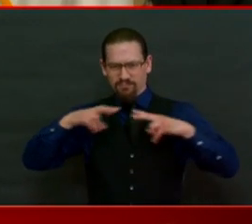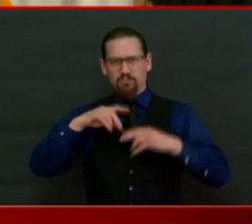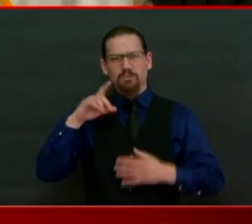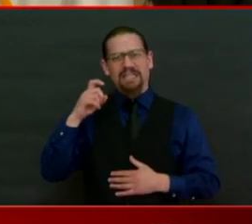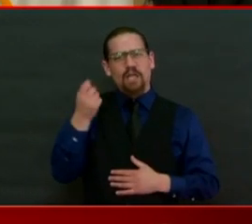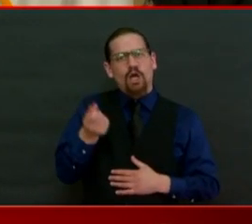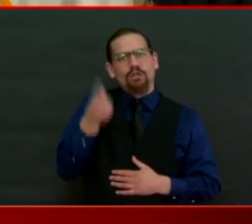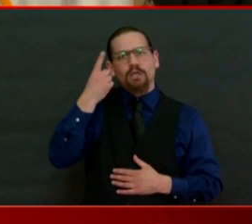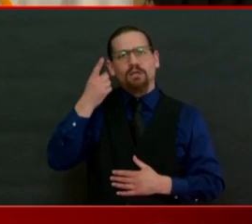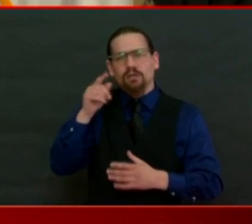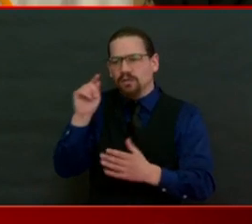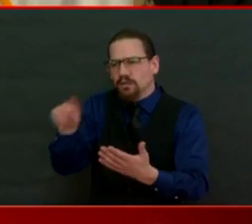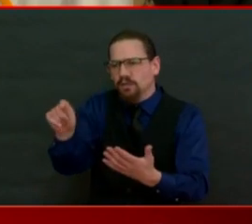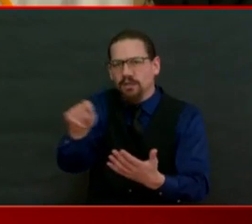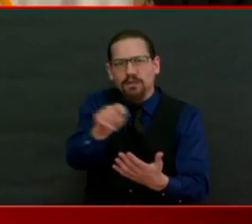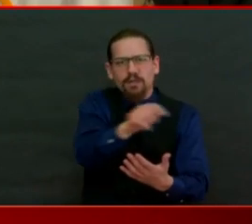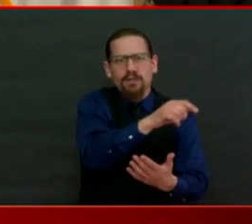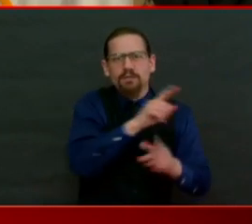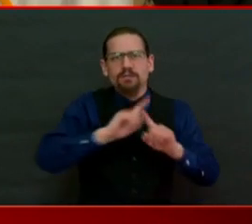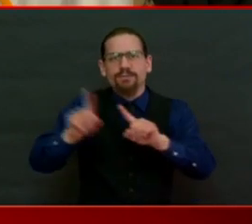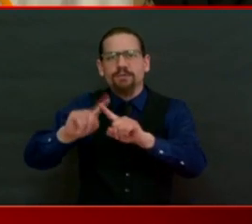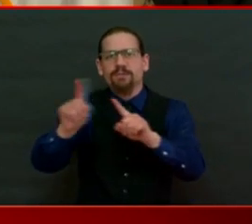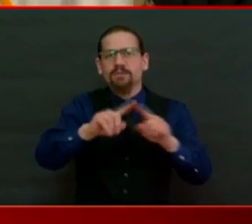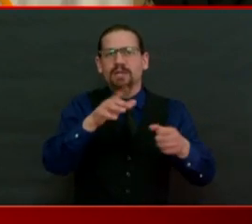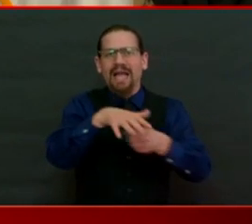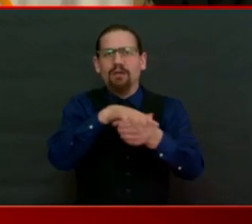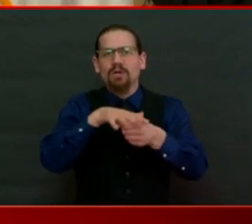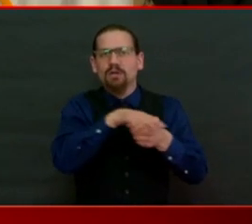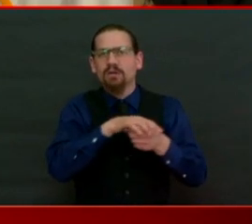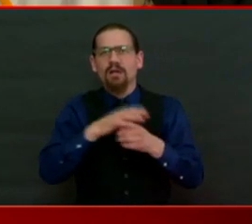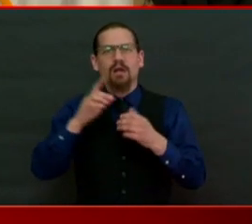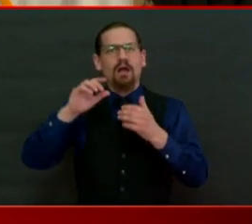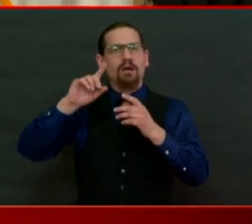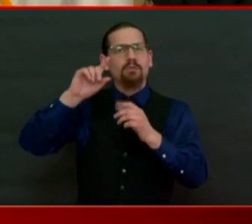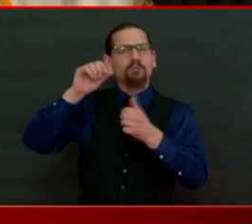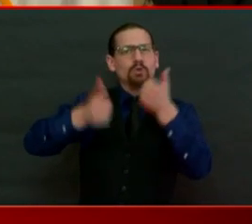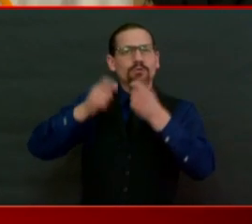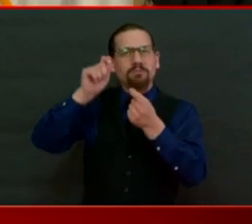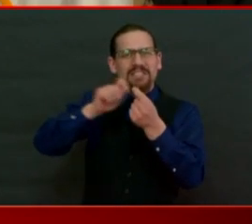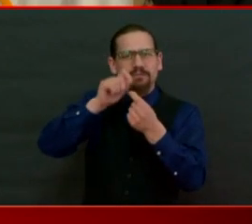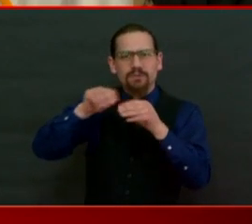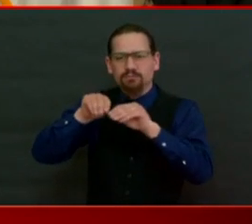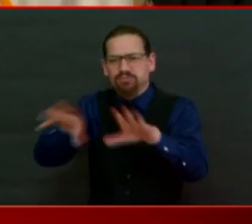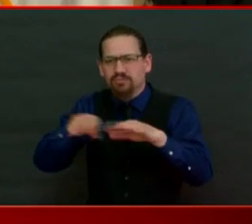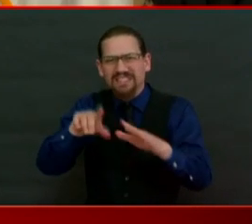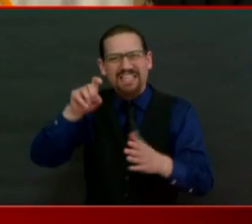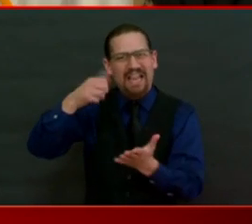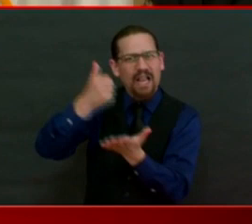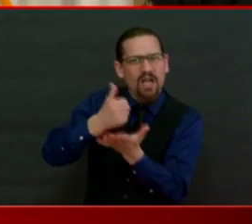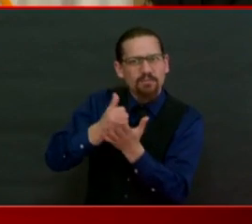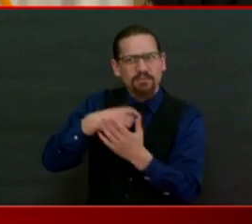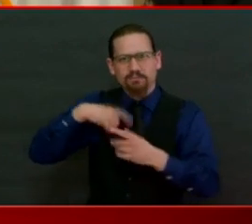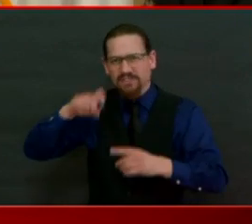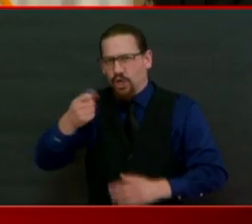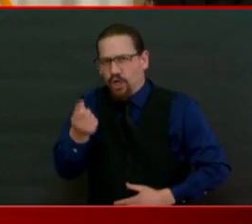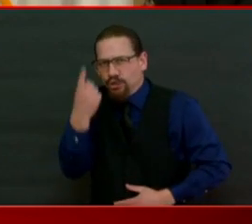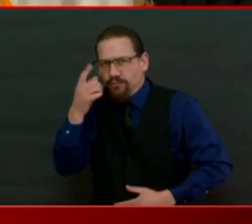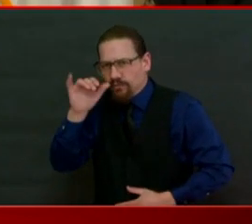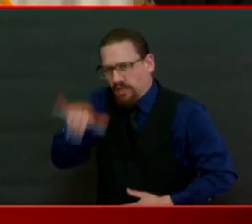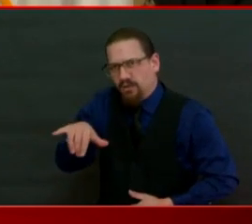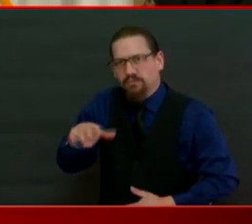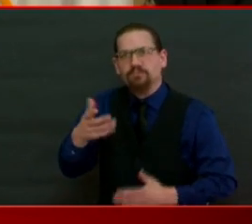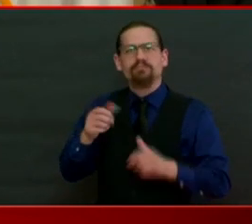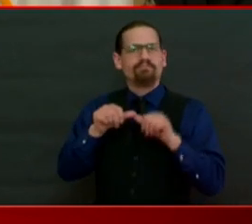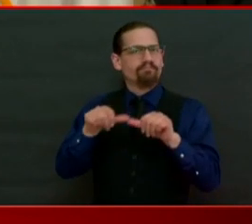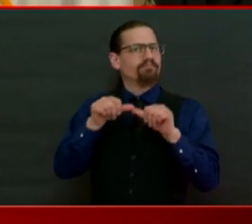the number of cases that we're seeing in certain cities, communities, and zip codes. So work is continuing to be